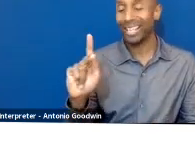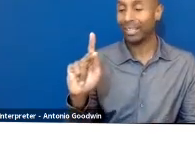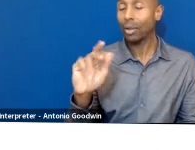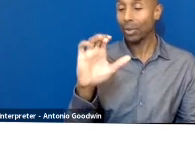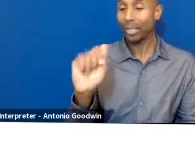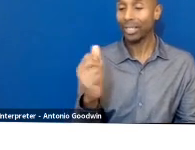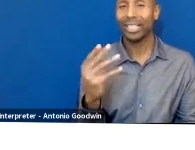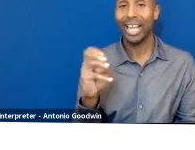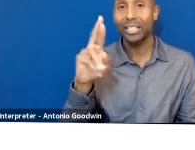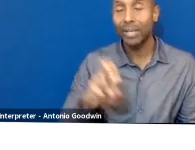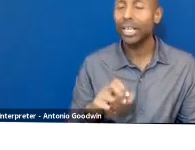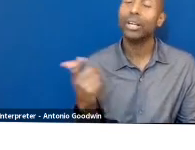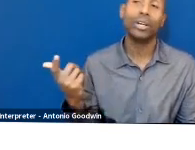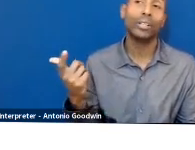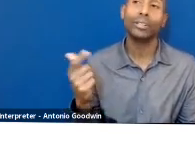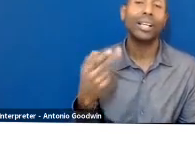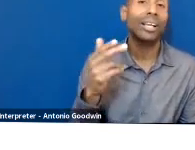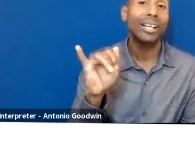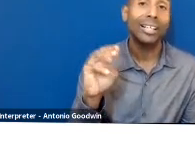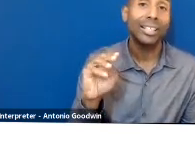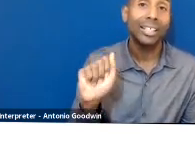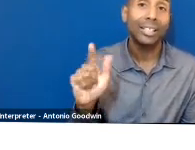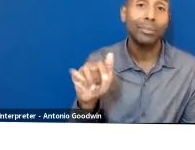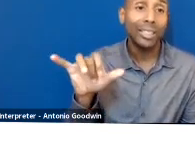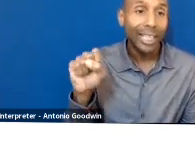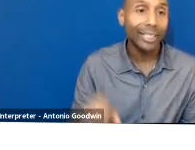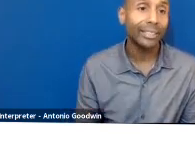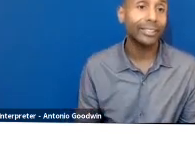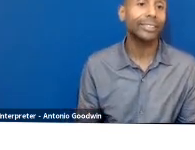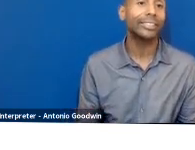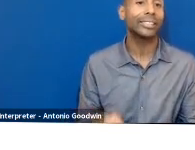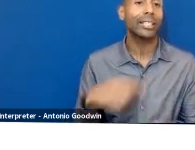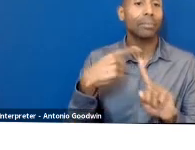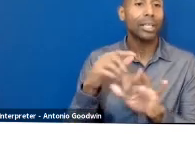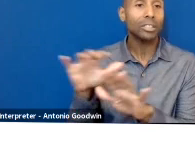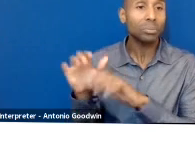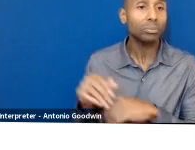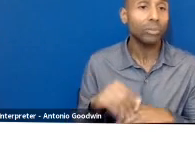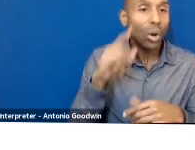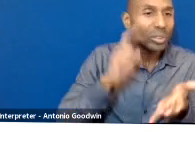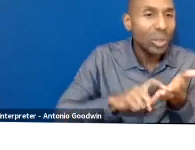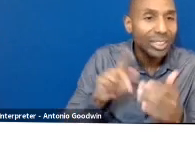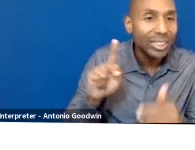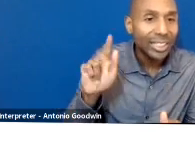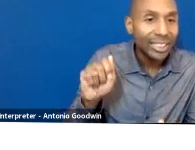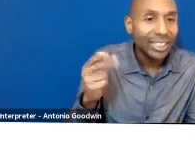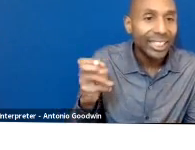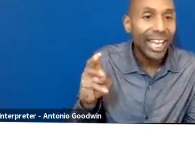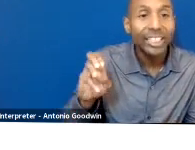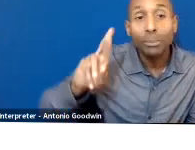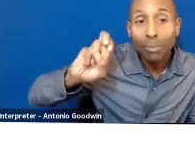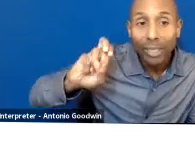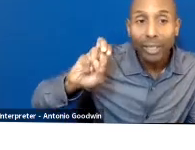made from the inner fleece of the goats, which was collected after the goats shed in summer. So again, using all materials